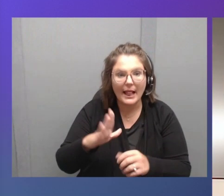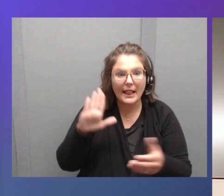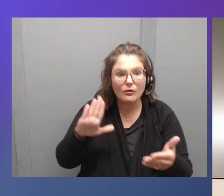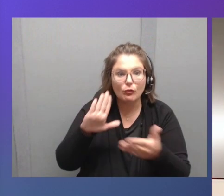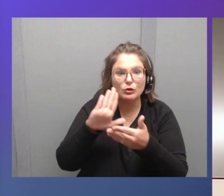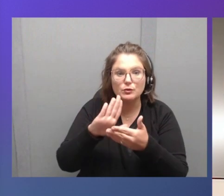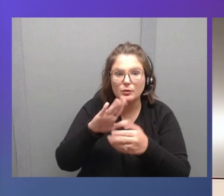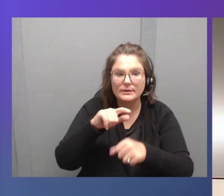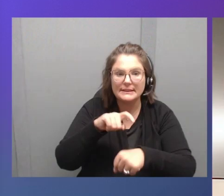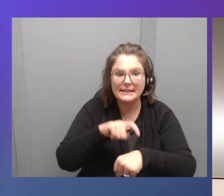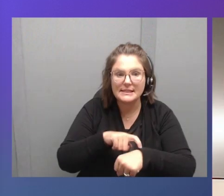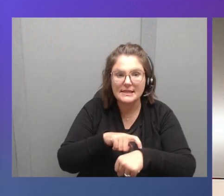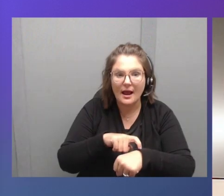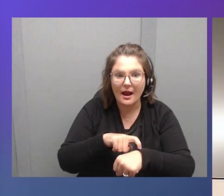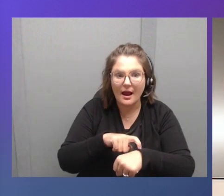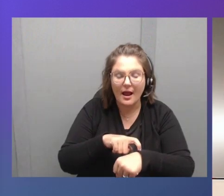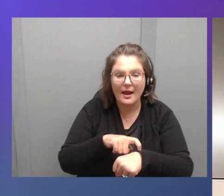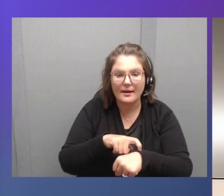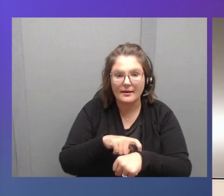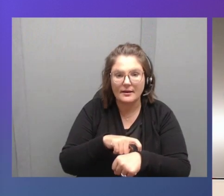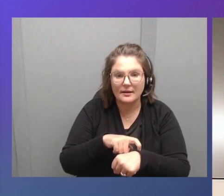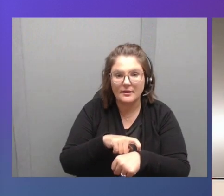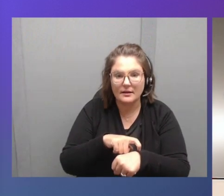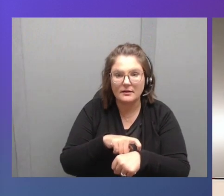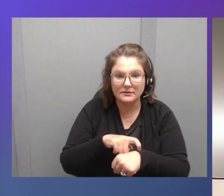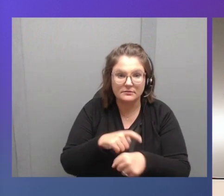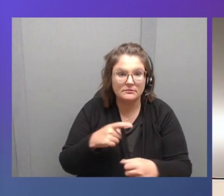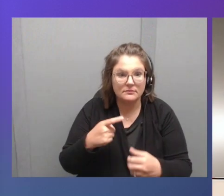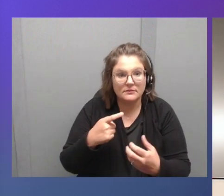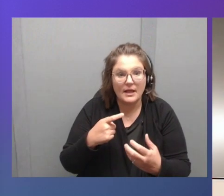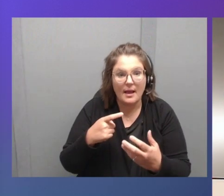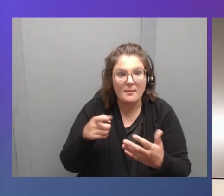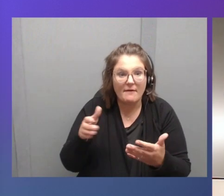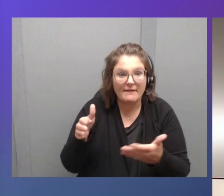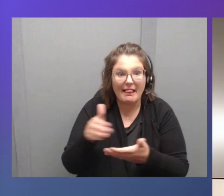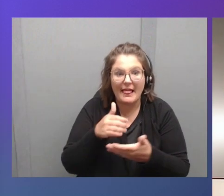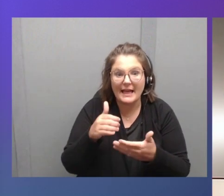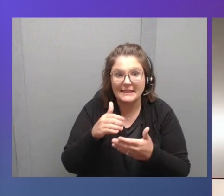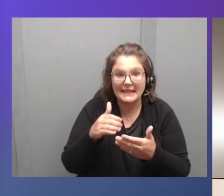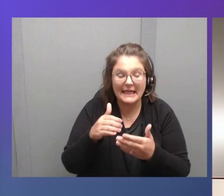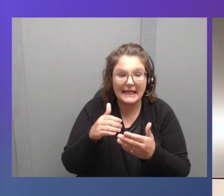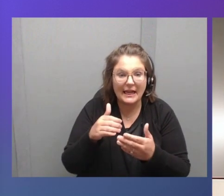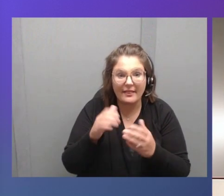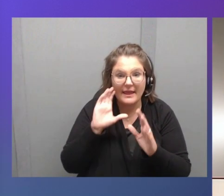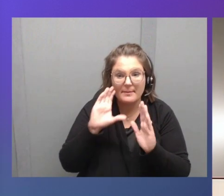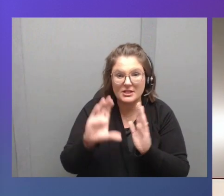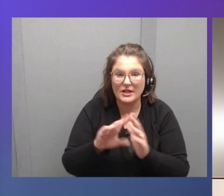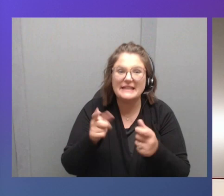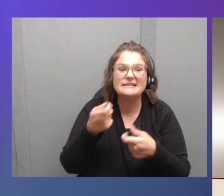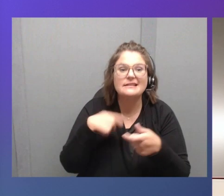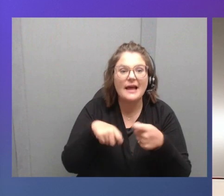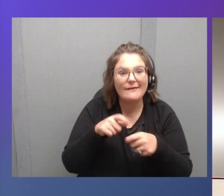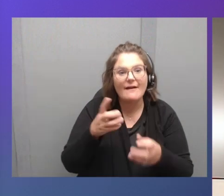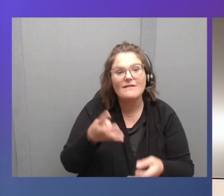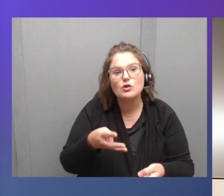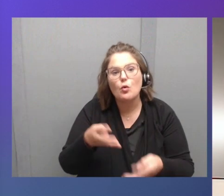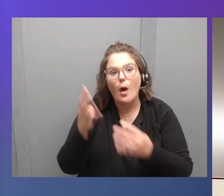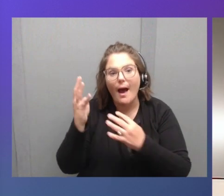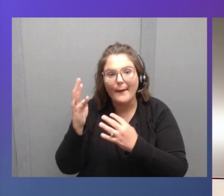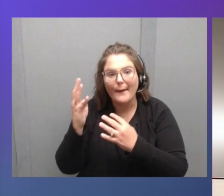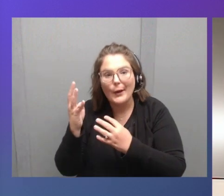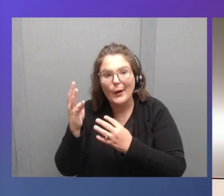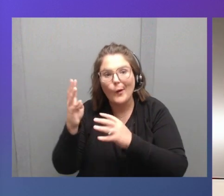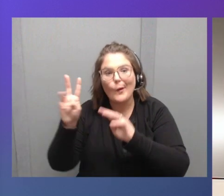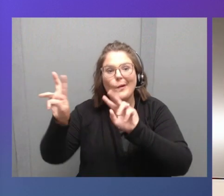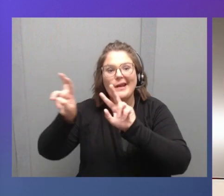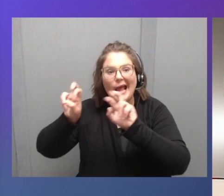time of processing those images, right? Rather than upholding them to the cloud and then analyzing and